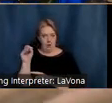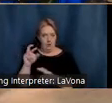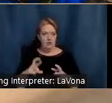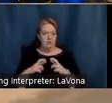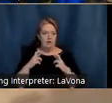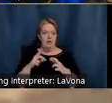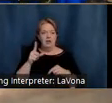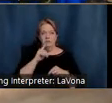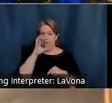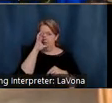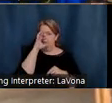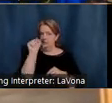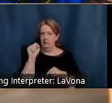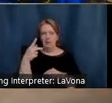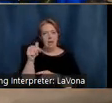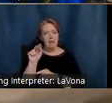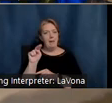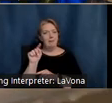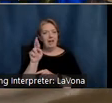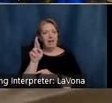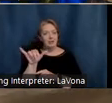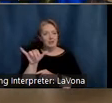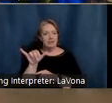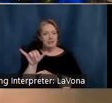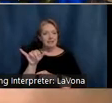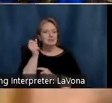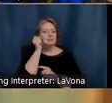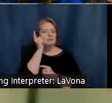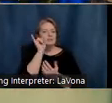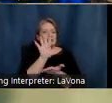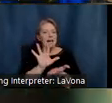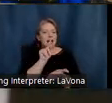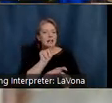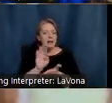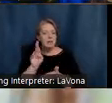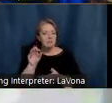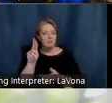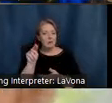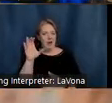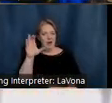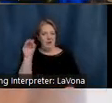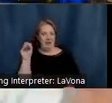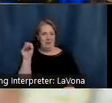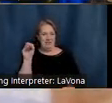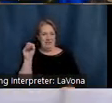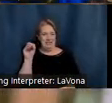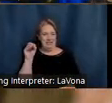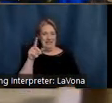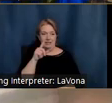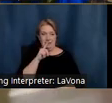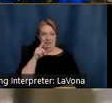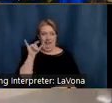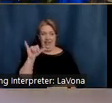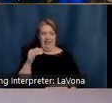the pantry. At this time in Brown County, because of its size and the fact that there was a door,